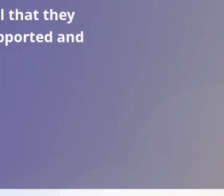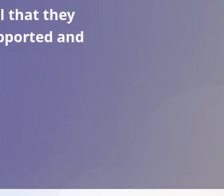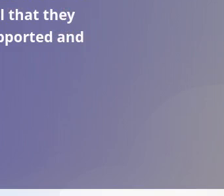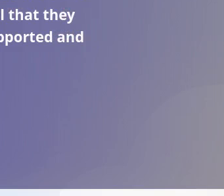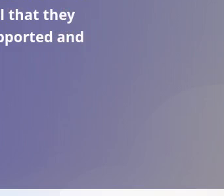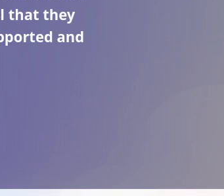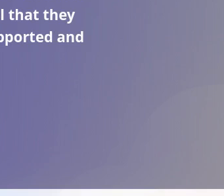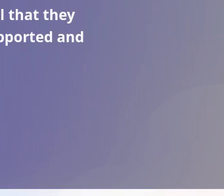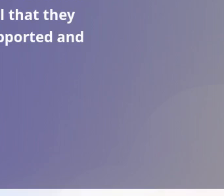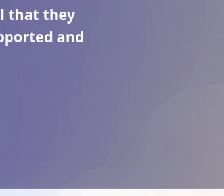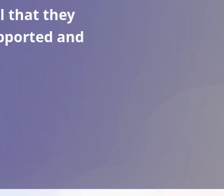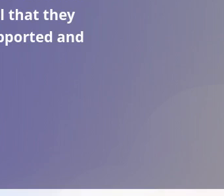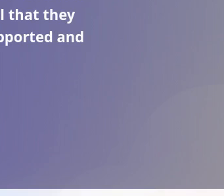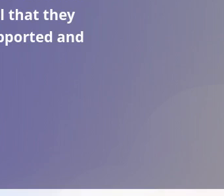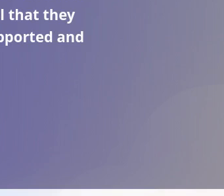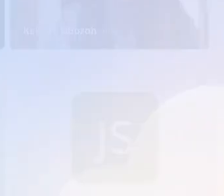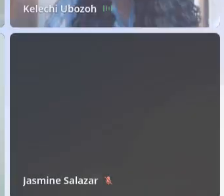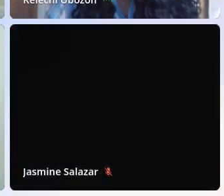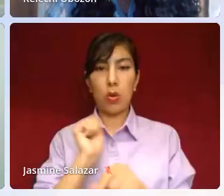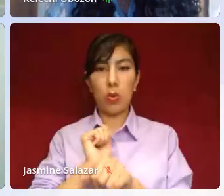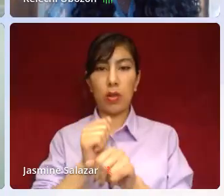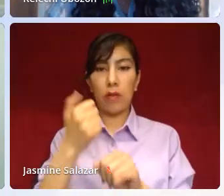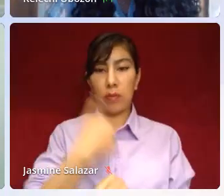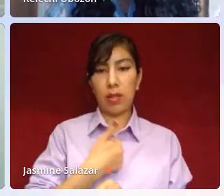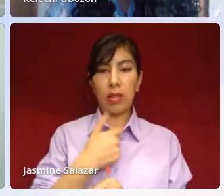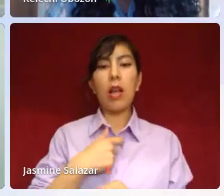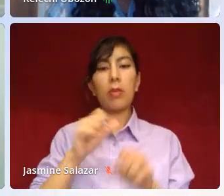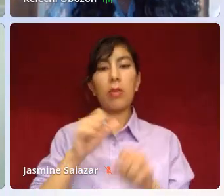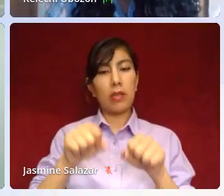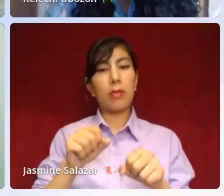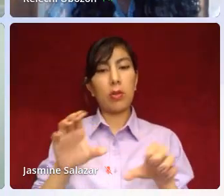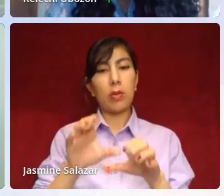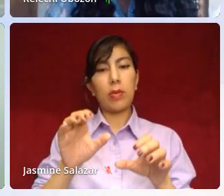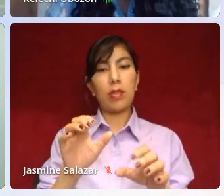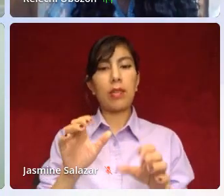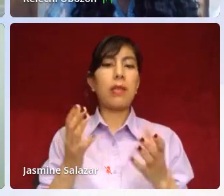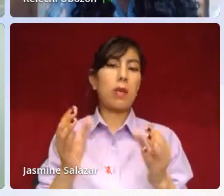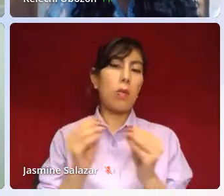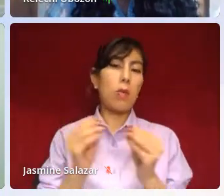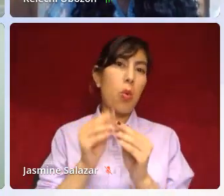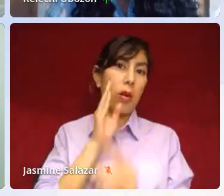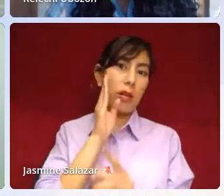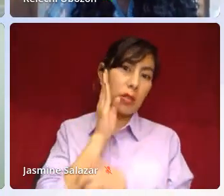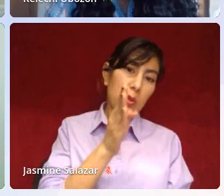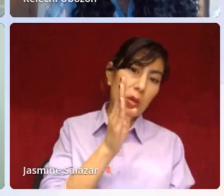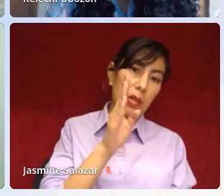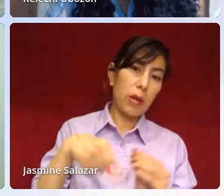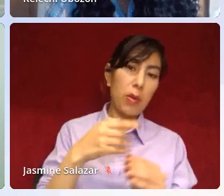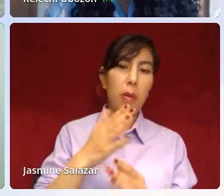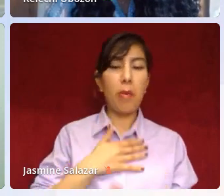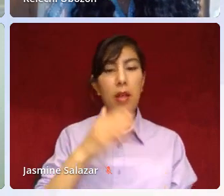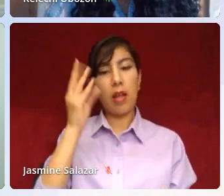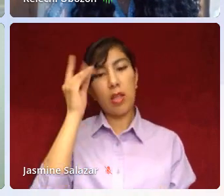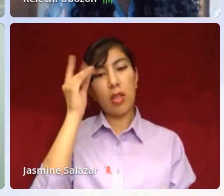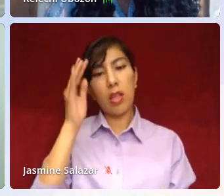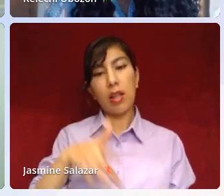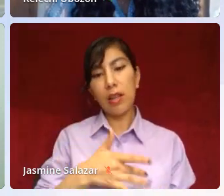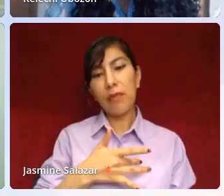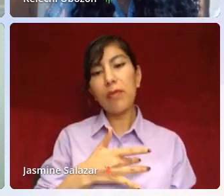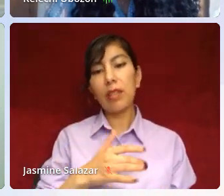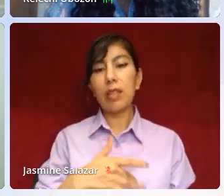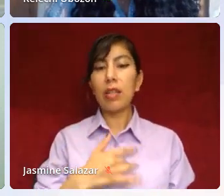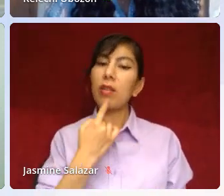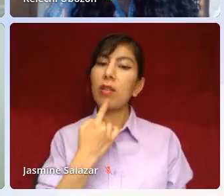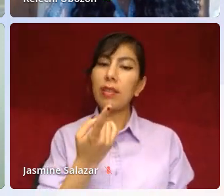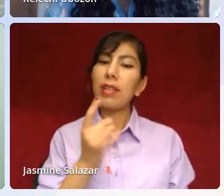Once I started working for myself, I was able to be a little bit more direct about my thoughts and feelings. And what I'll say